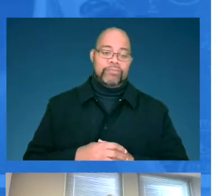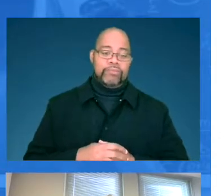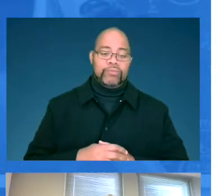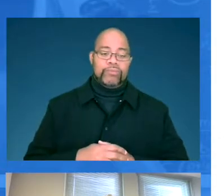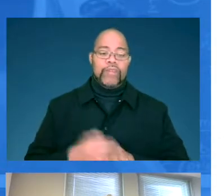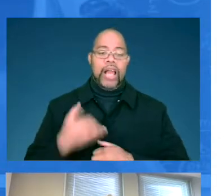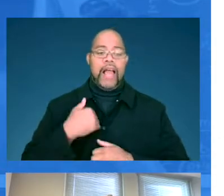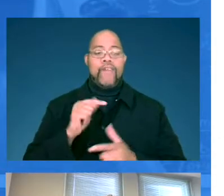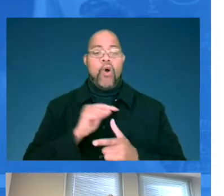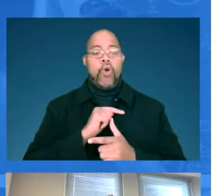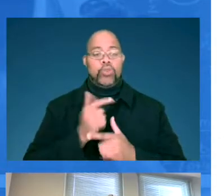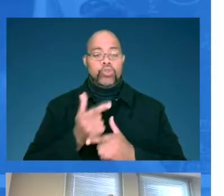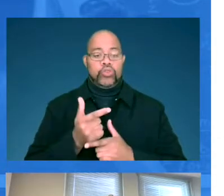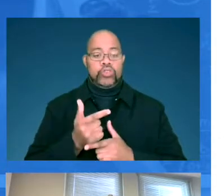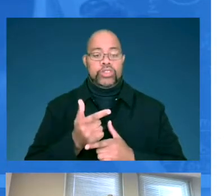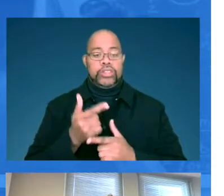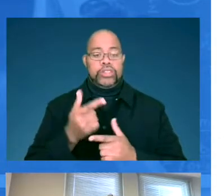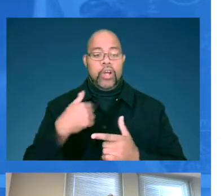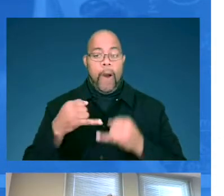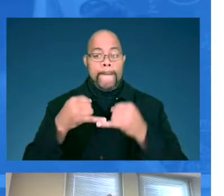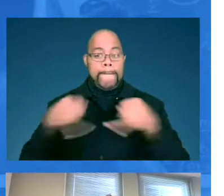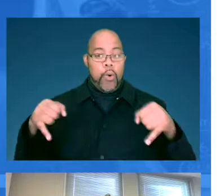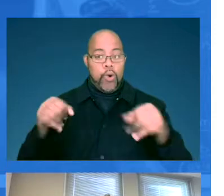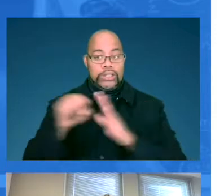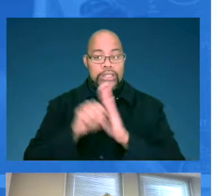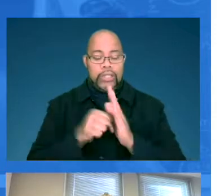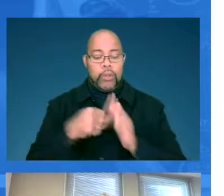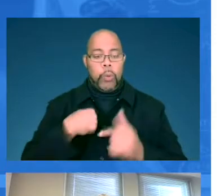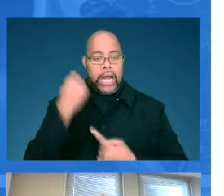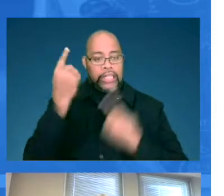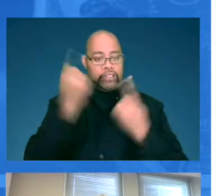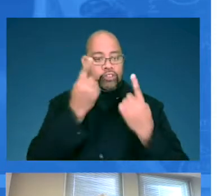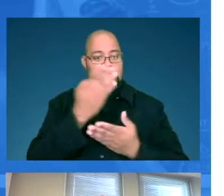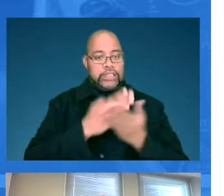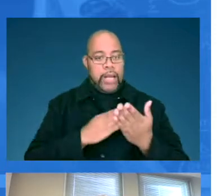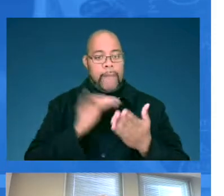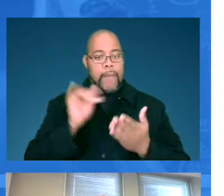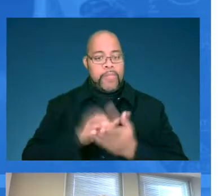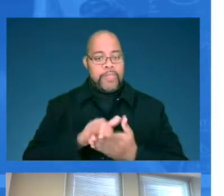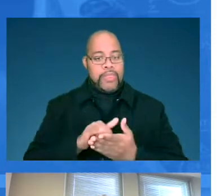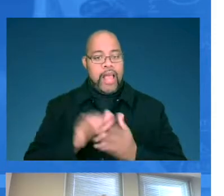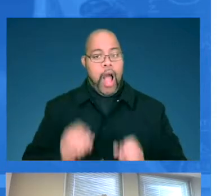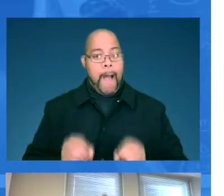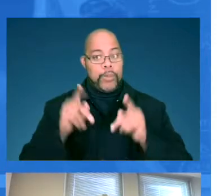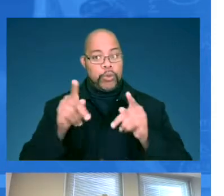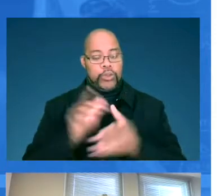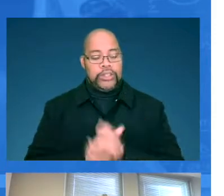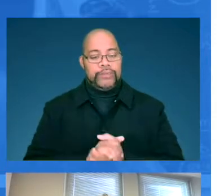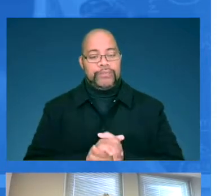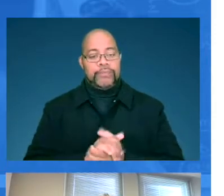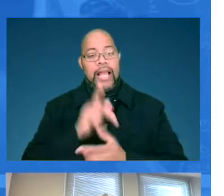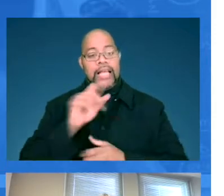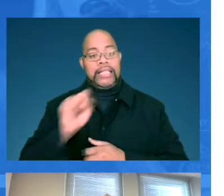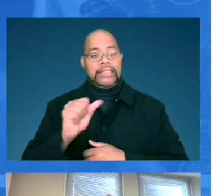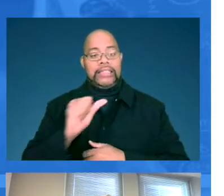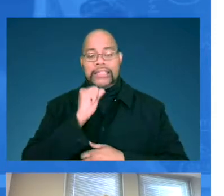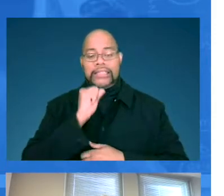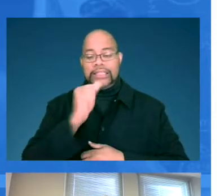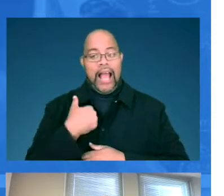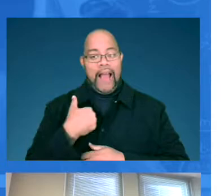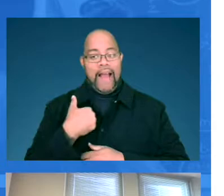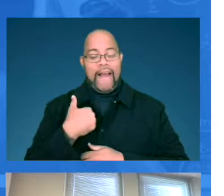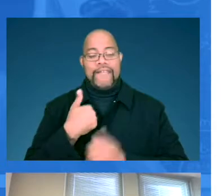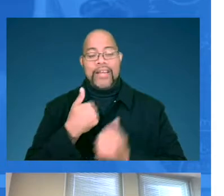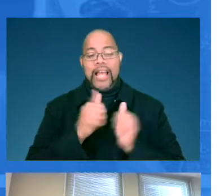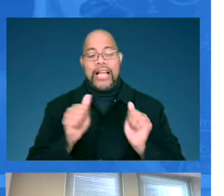There are alternative routes in our border states, and we are considering some of those opportunities. Kansas does